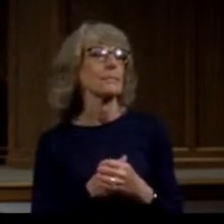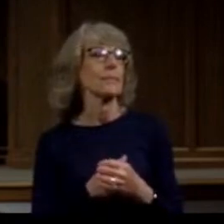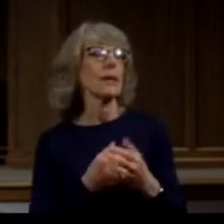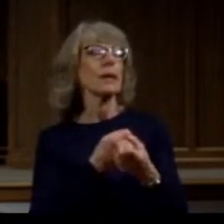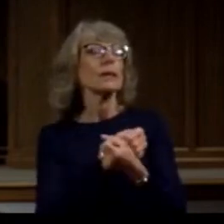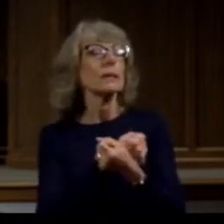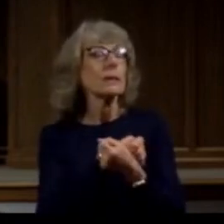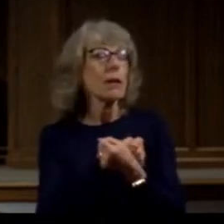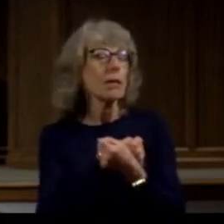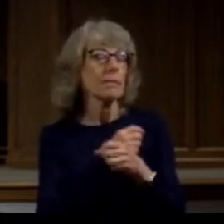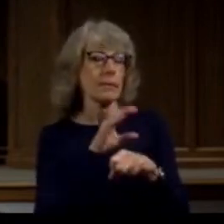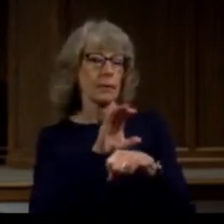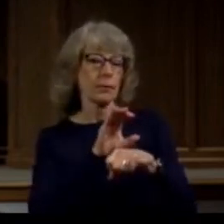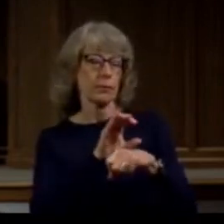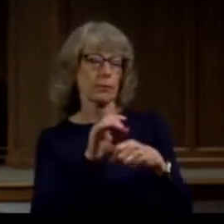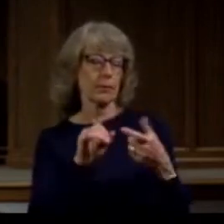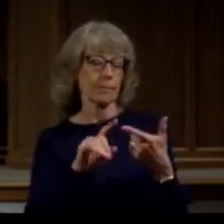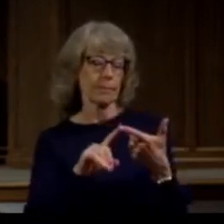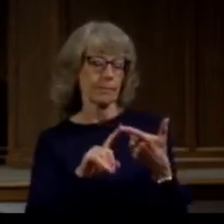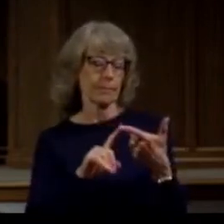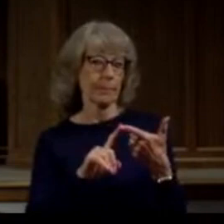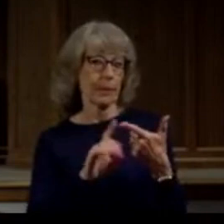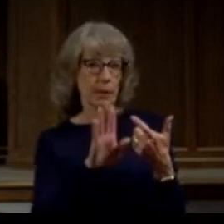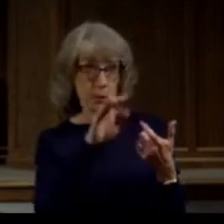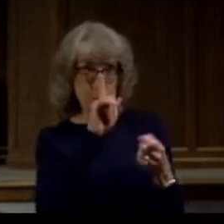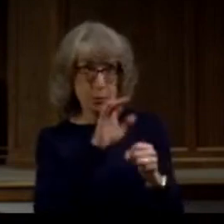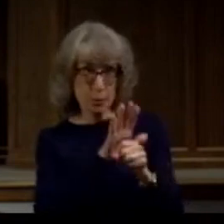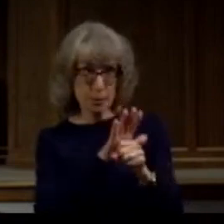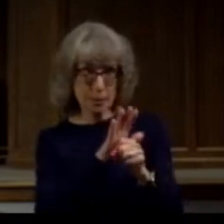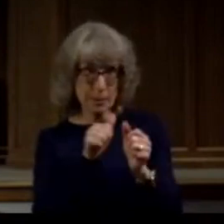the church renew your commitment